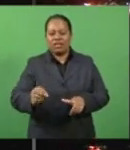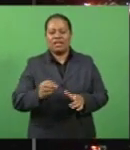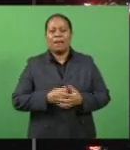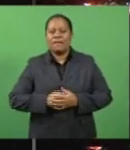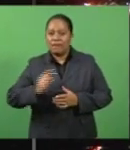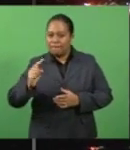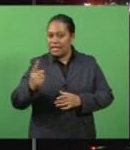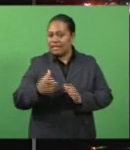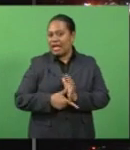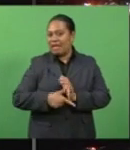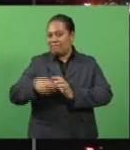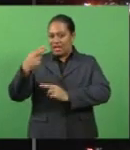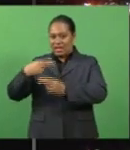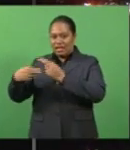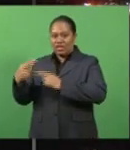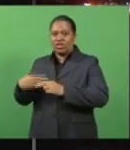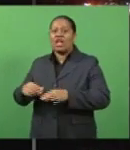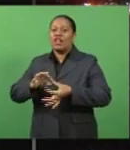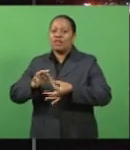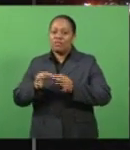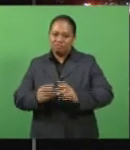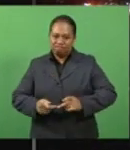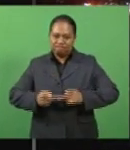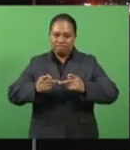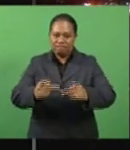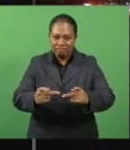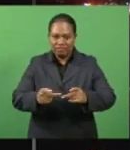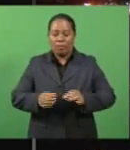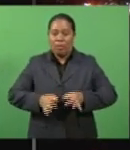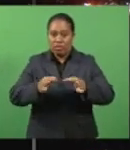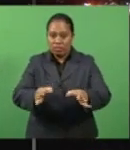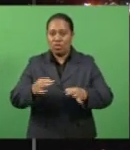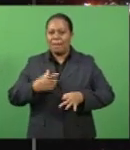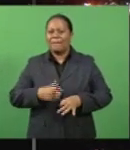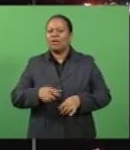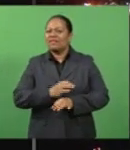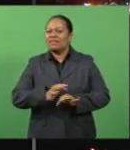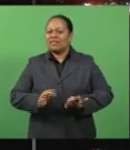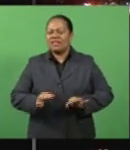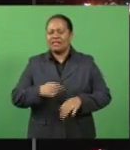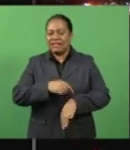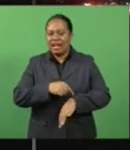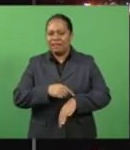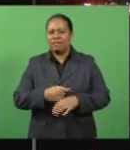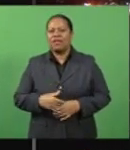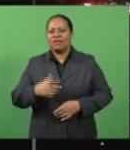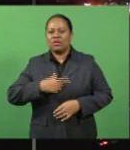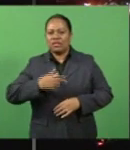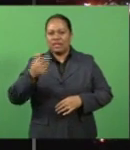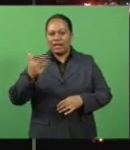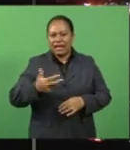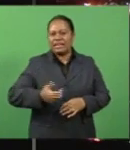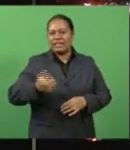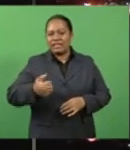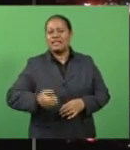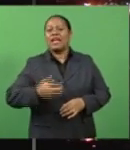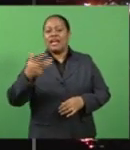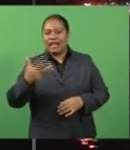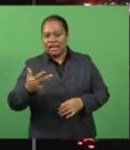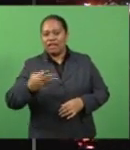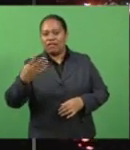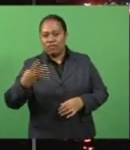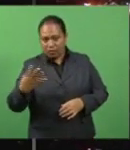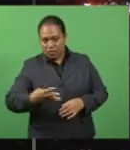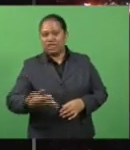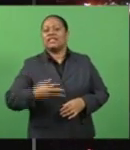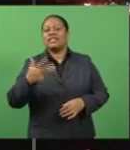first time in history that the Olympics has been postponed during peacetime with the Games in 1916, 1940 and 1944